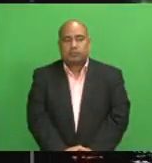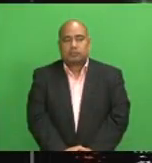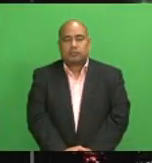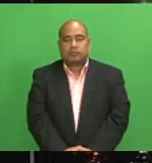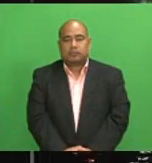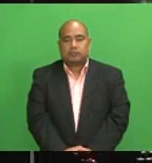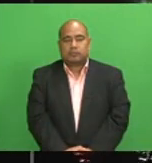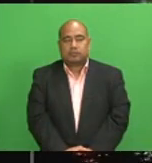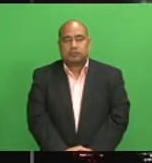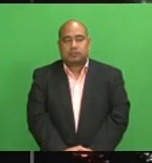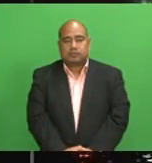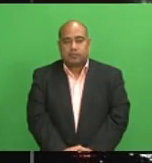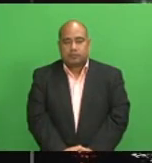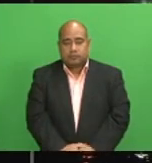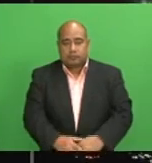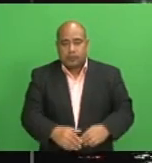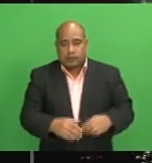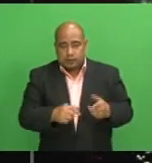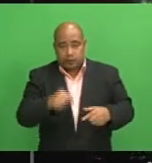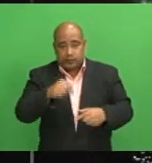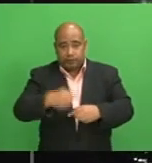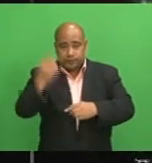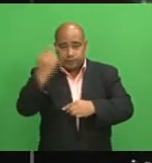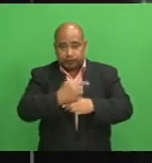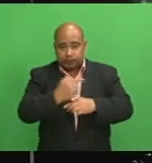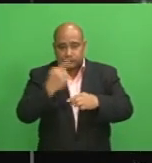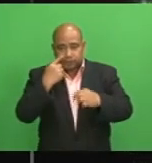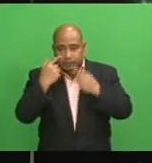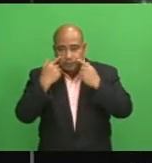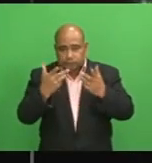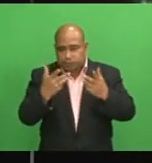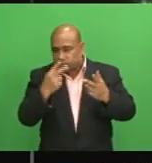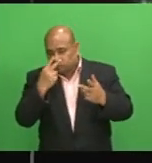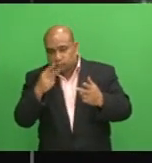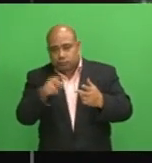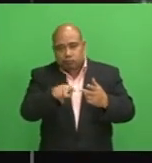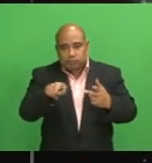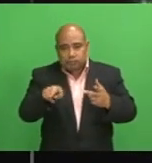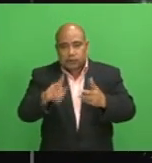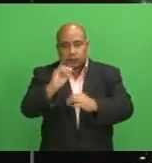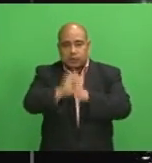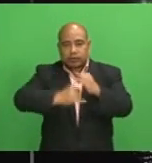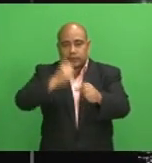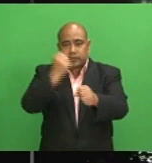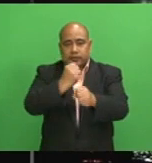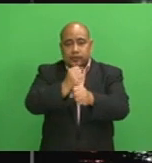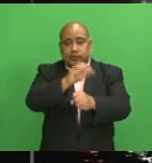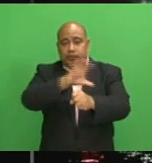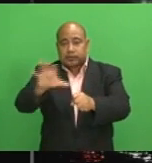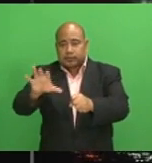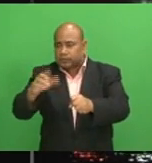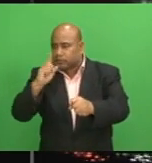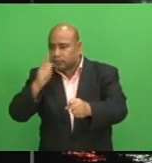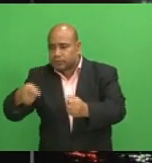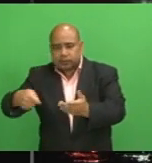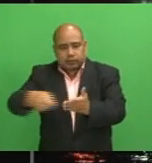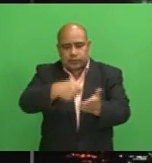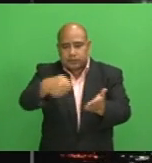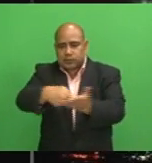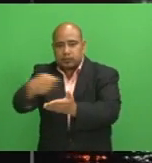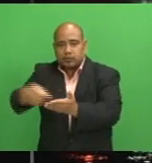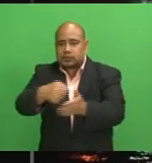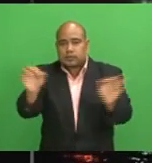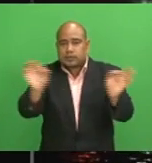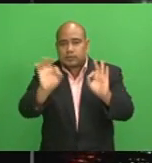We can tonight reveal that some international companies are amongst those who have been defaulting rate payments, resulting in millions of